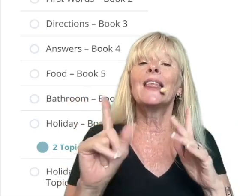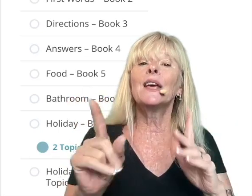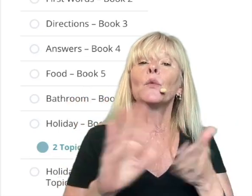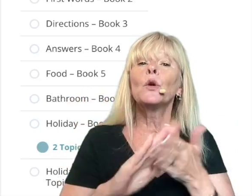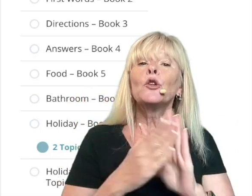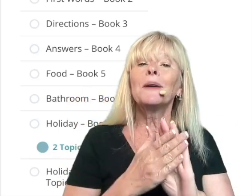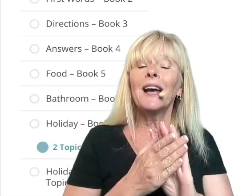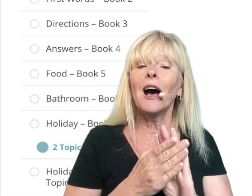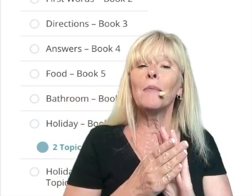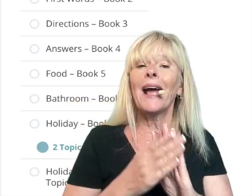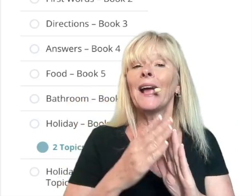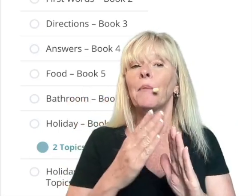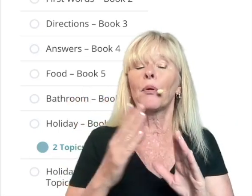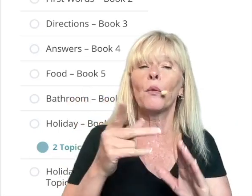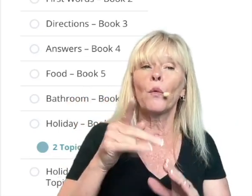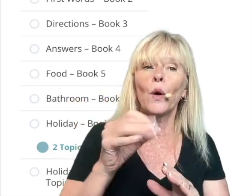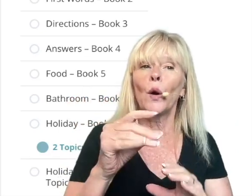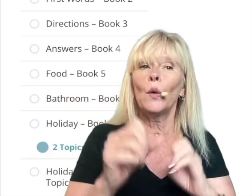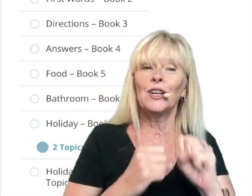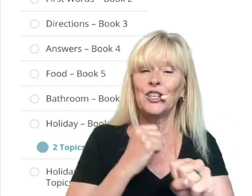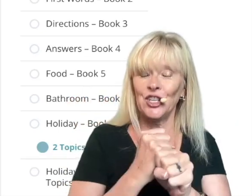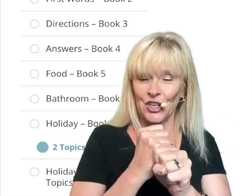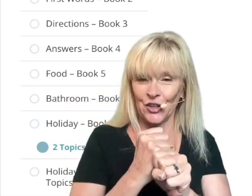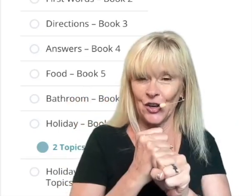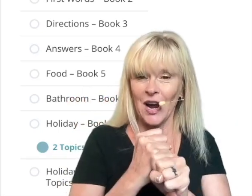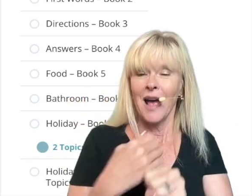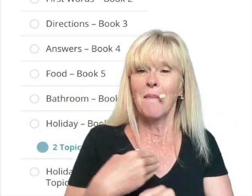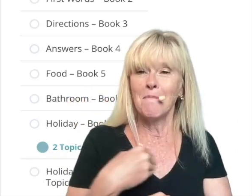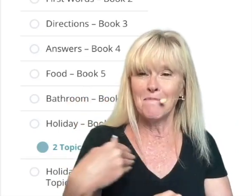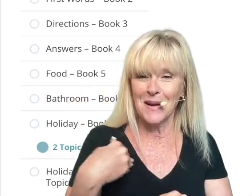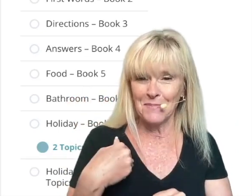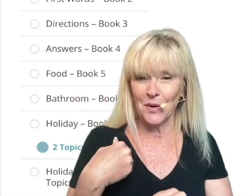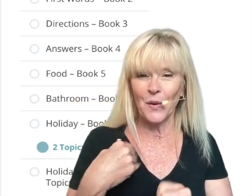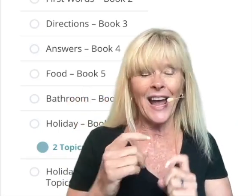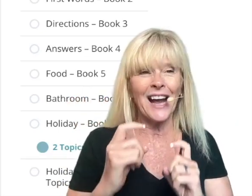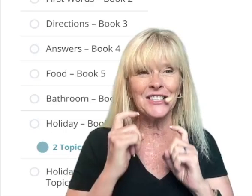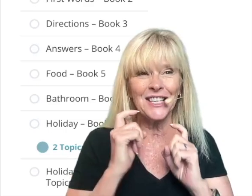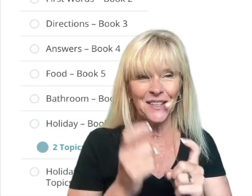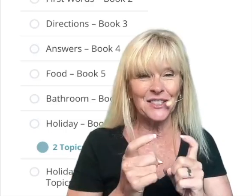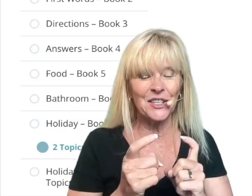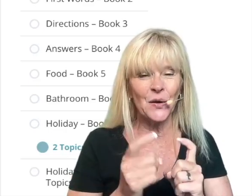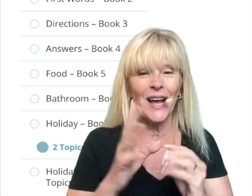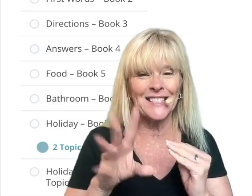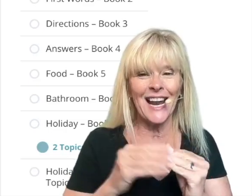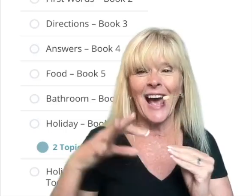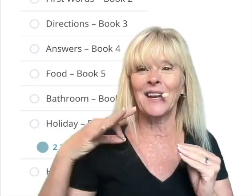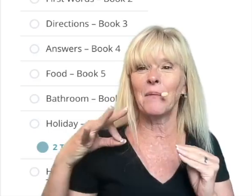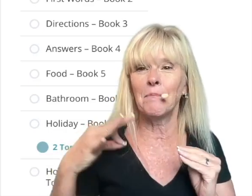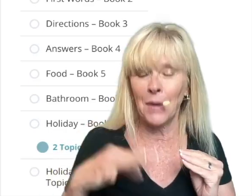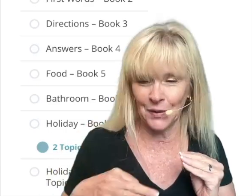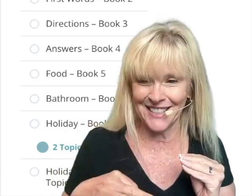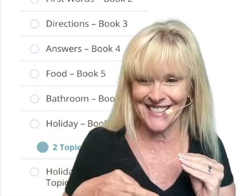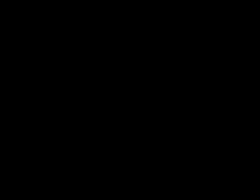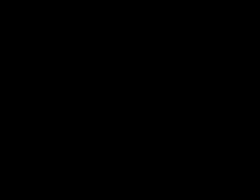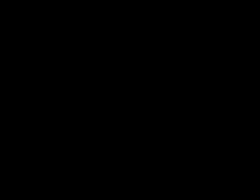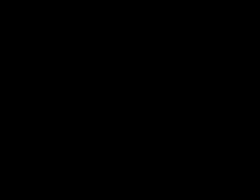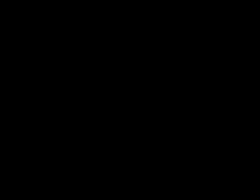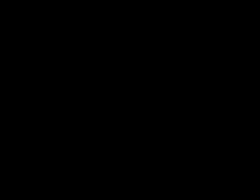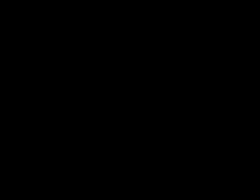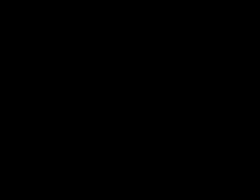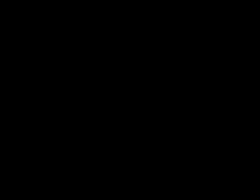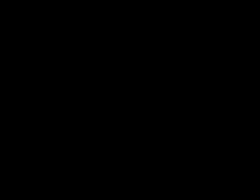and then become a pro year member give it to you as an added bonus